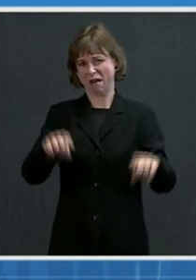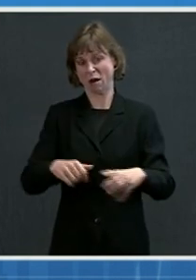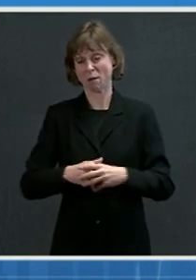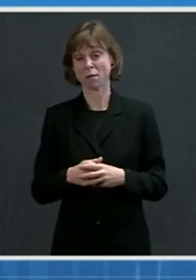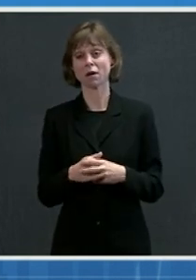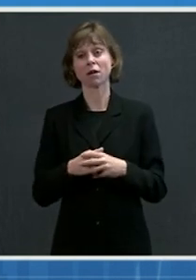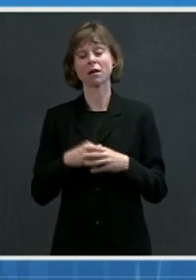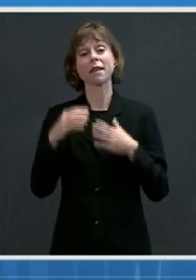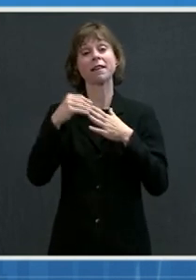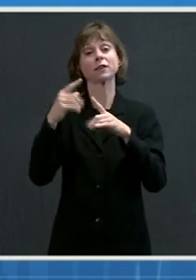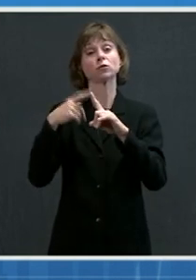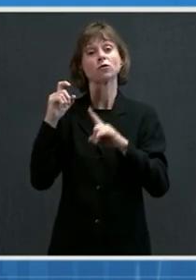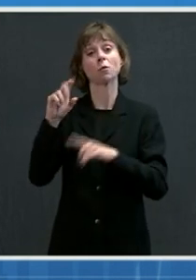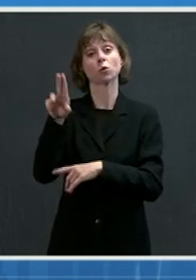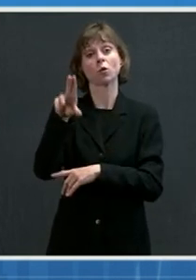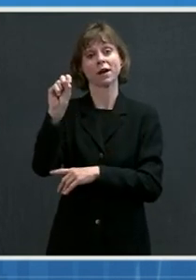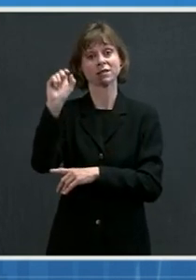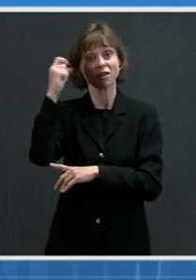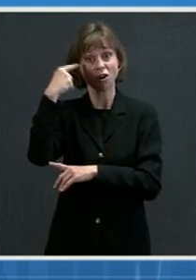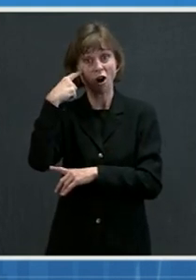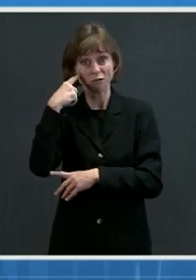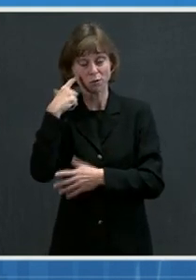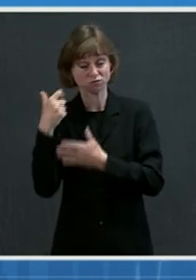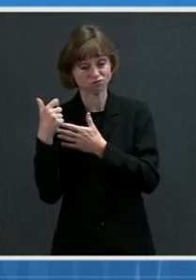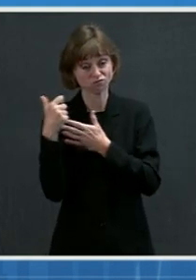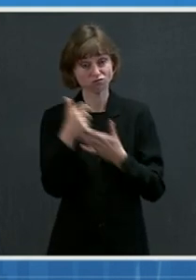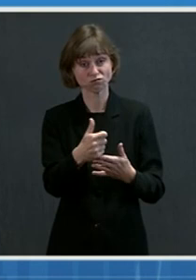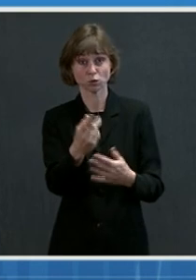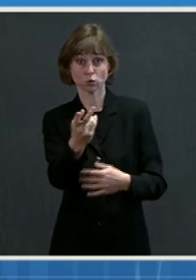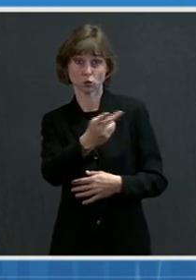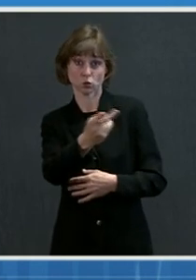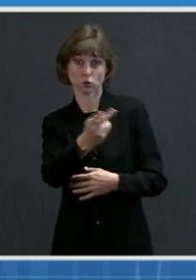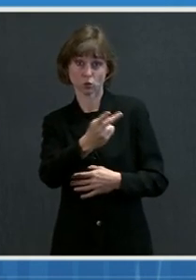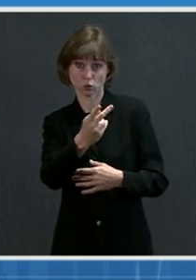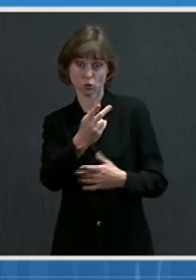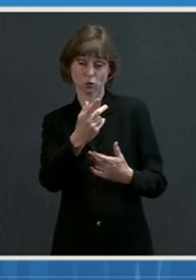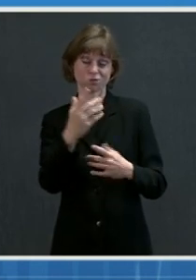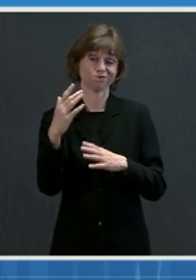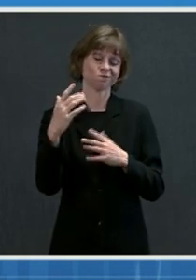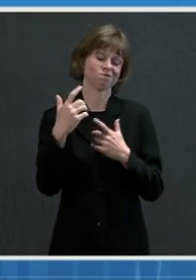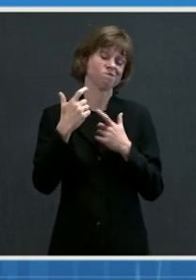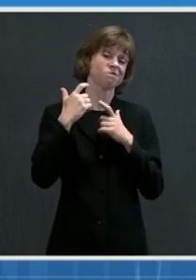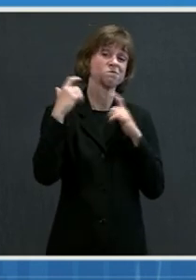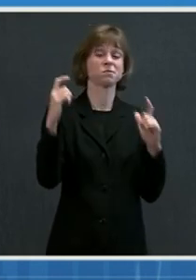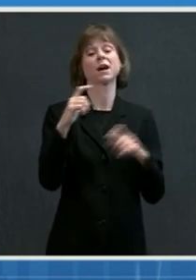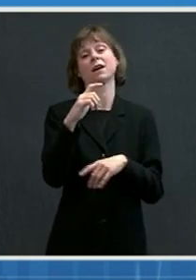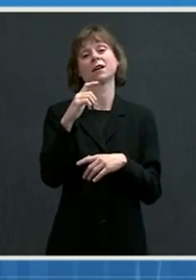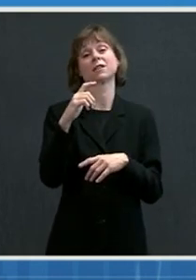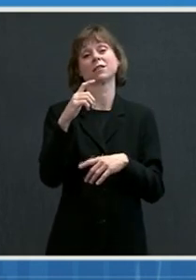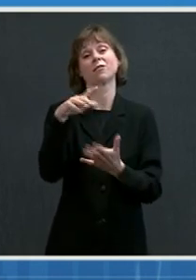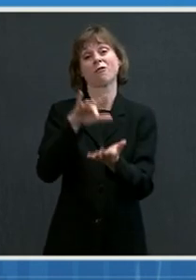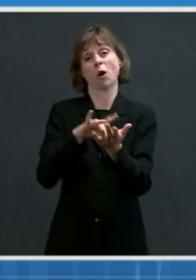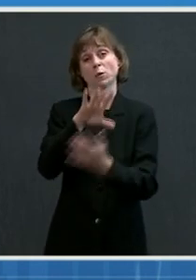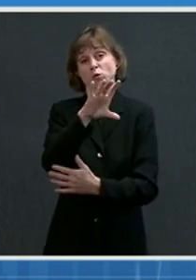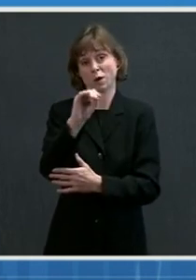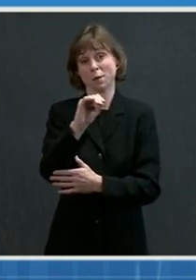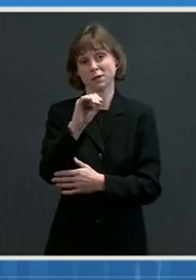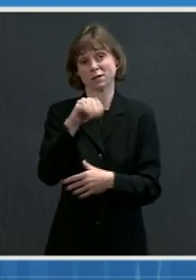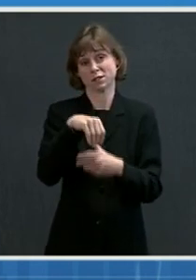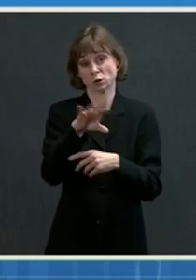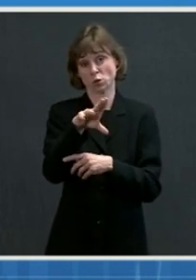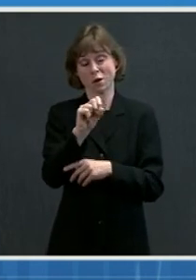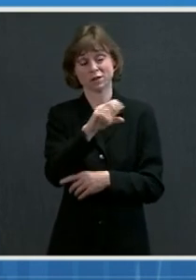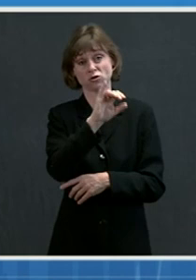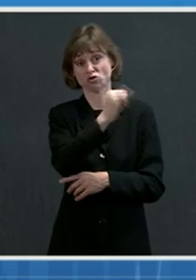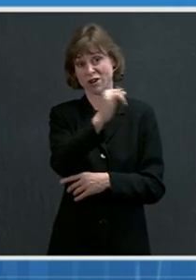from the U.S. government, two of the largest U.S. healthcare and pharmaceutical companies, Johnson & Johnson and Merck, will